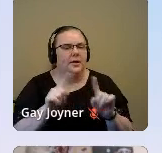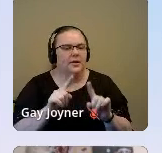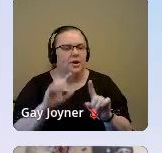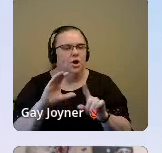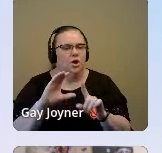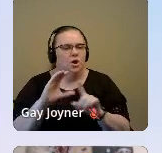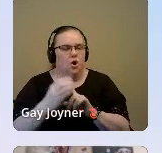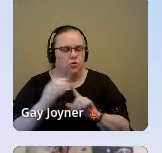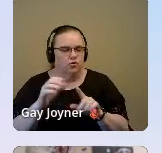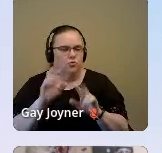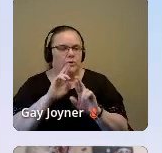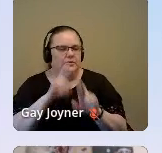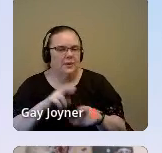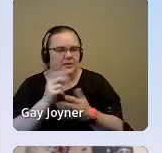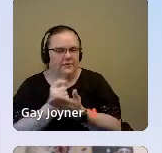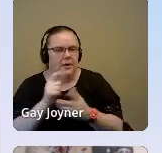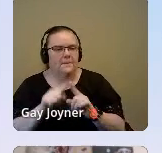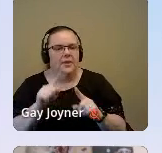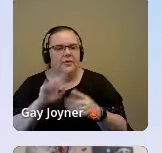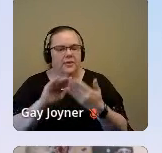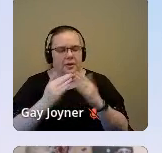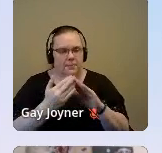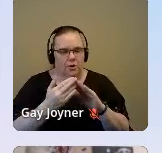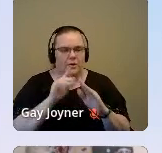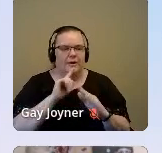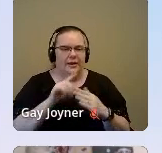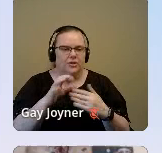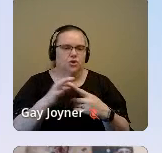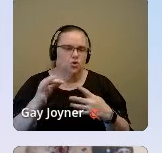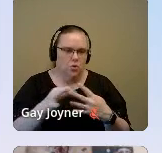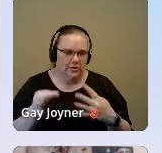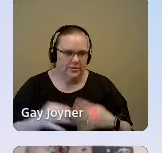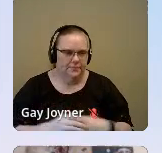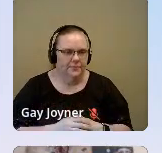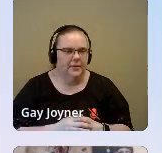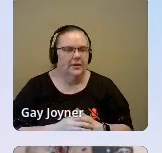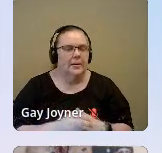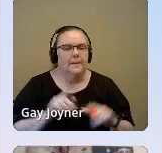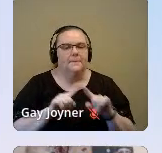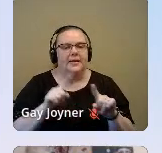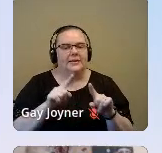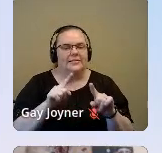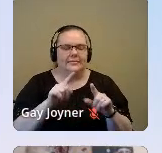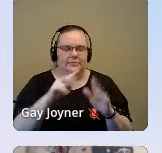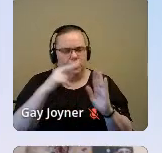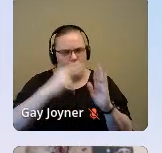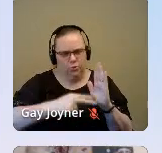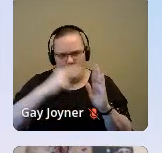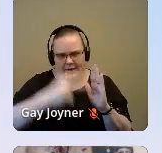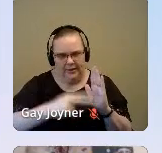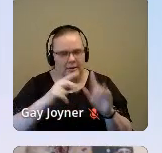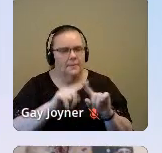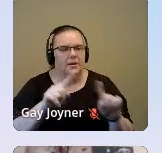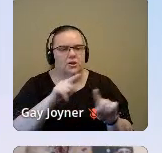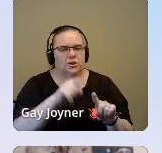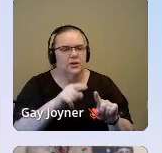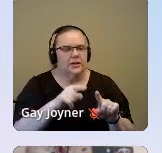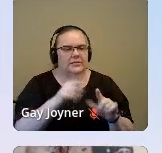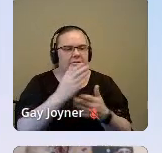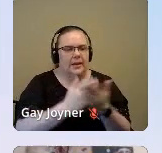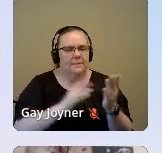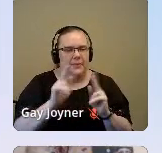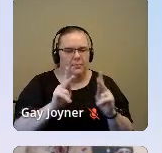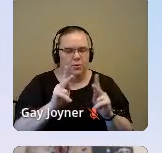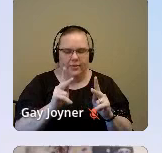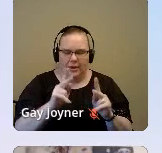choice. And for providers and community members, it's important to know that a Black person who's experienced stigma and racism and internalized